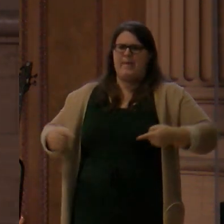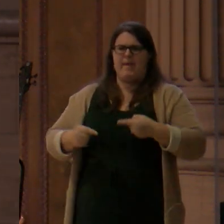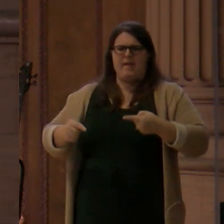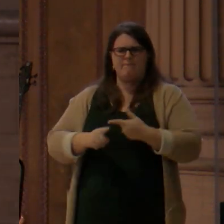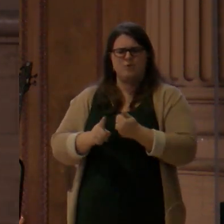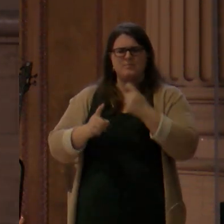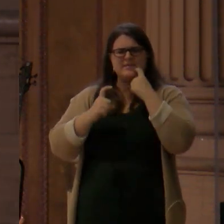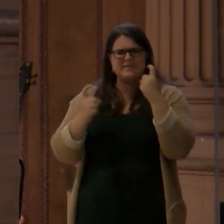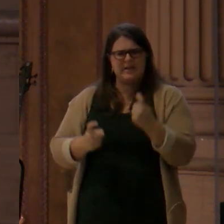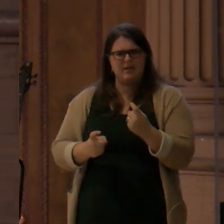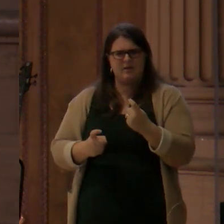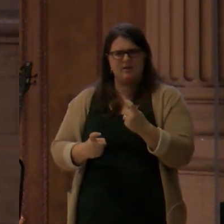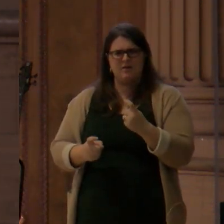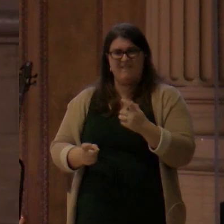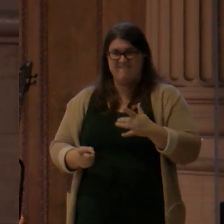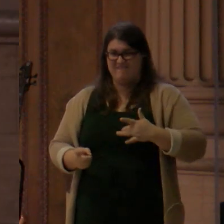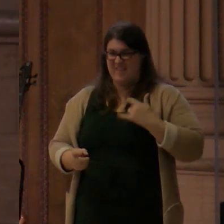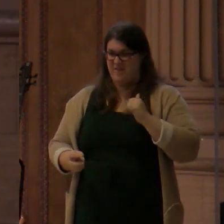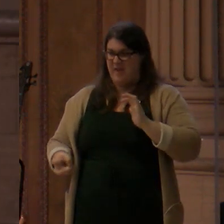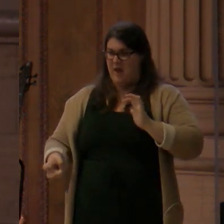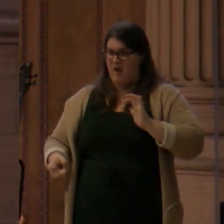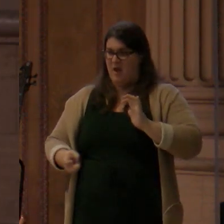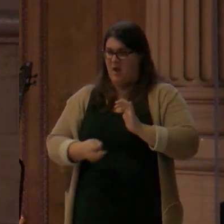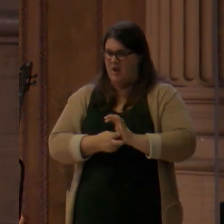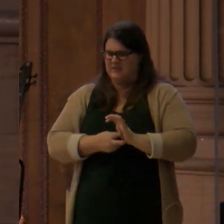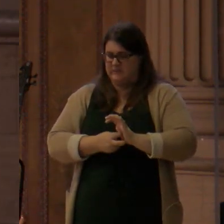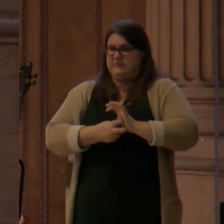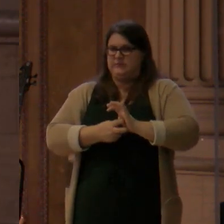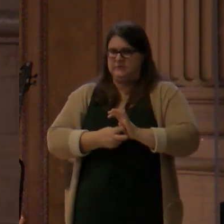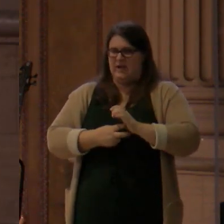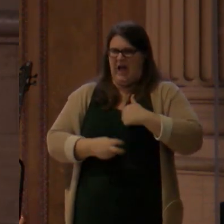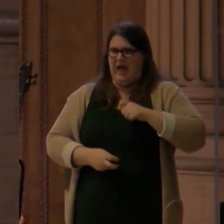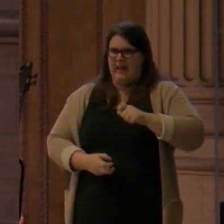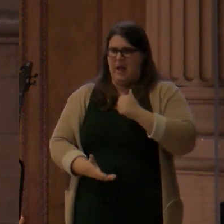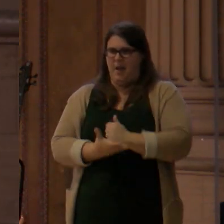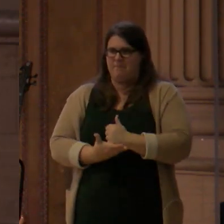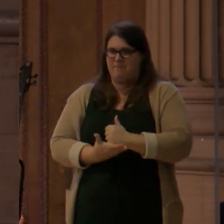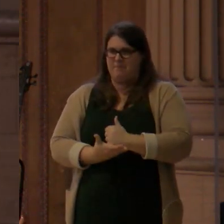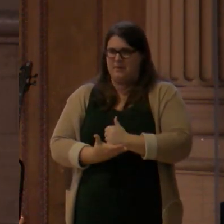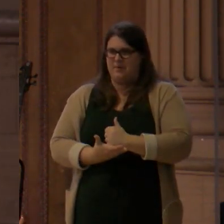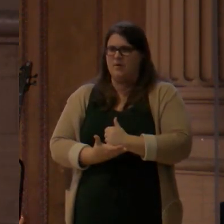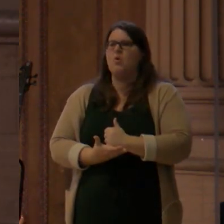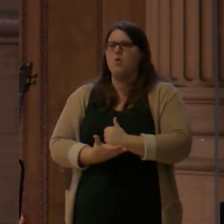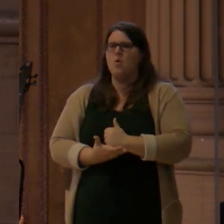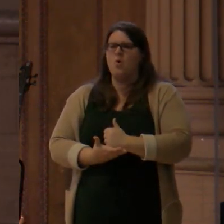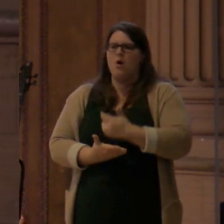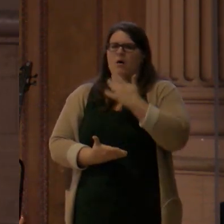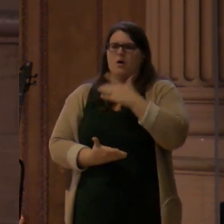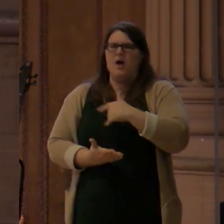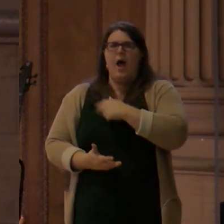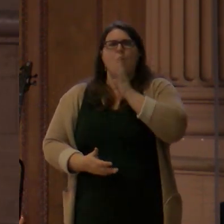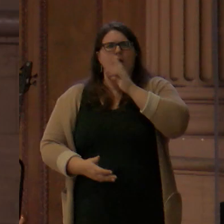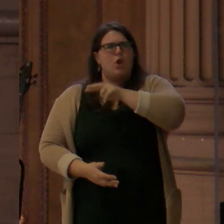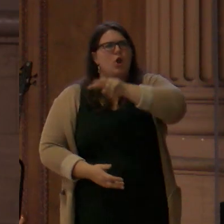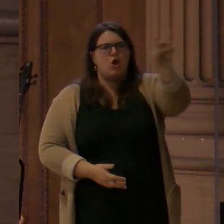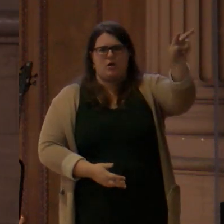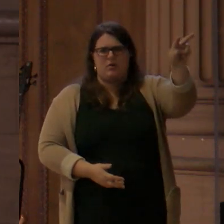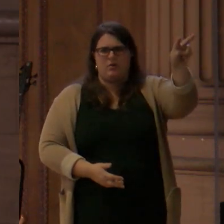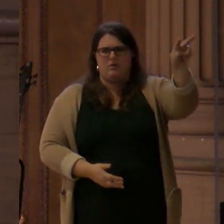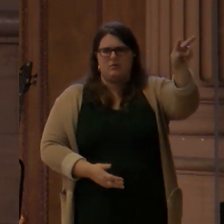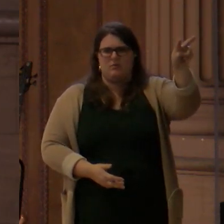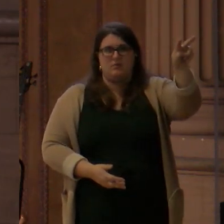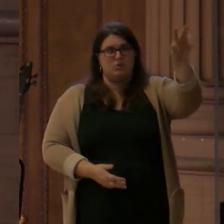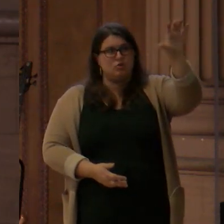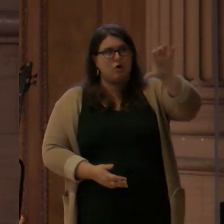faith and repentance, you can find healing in life. Why? Because you're looking at the one who crushed the serpent. You're looking to the one who's a crushed